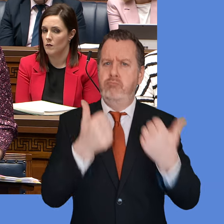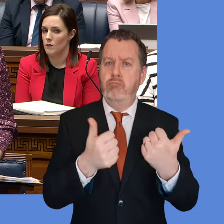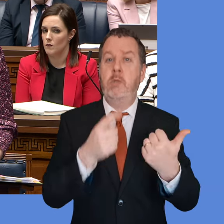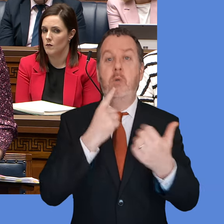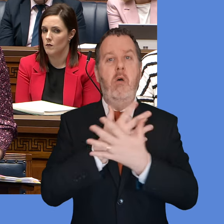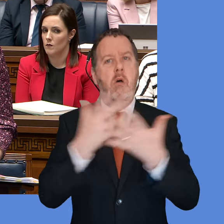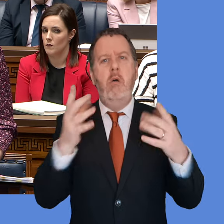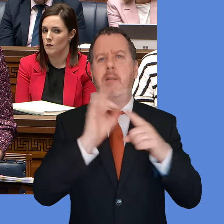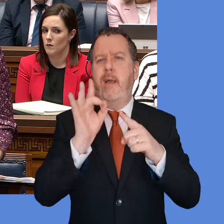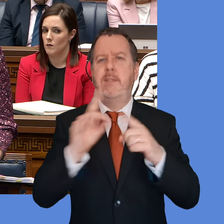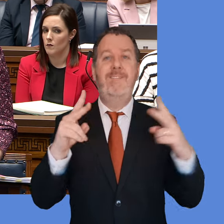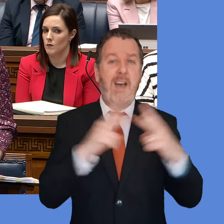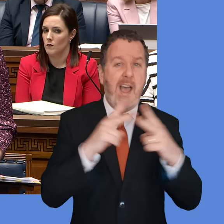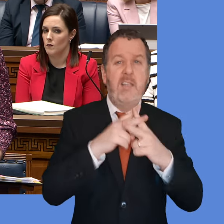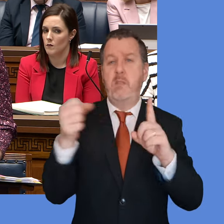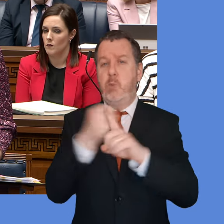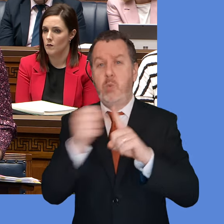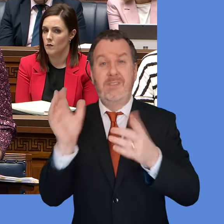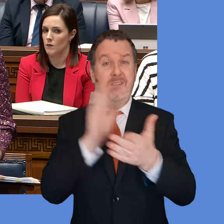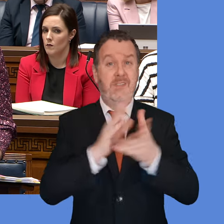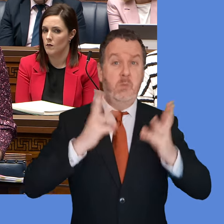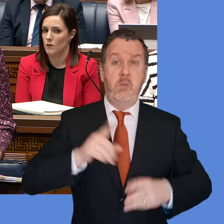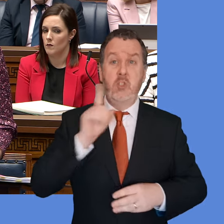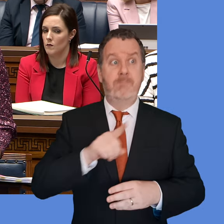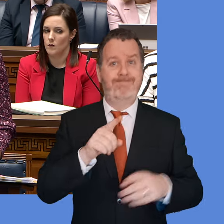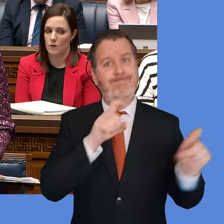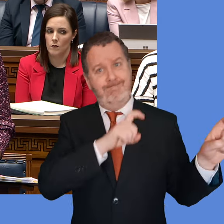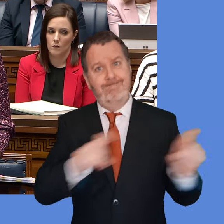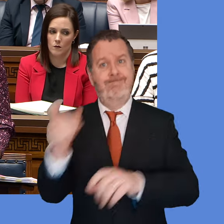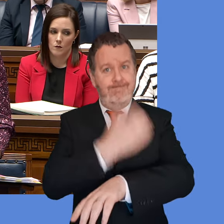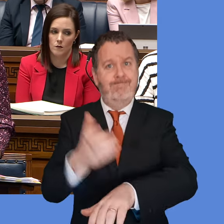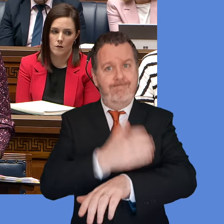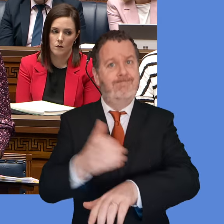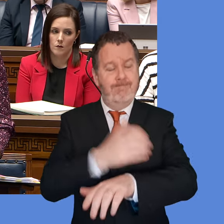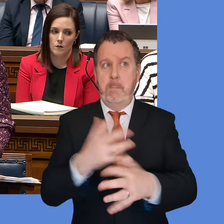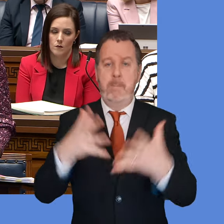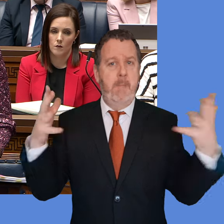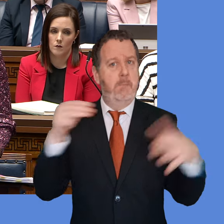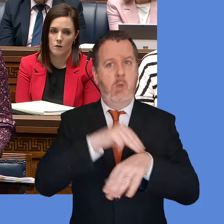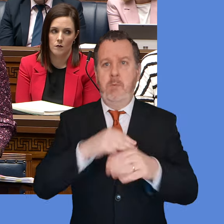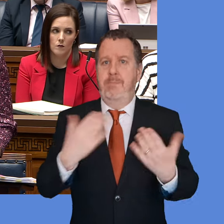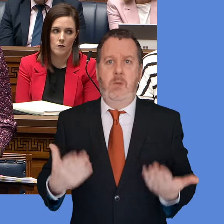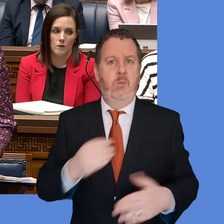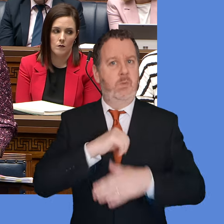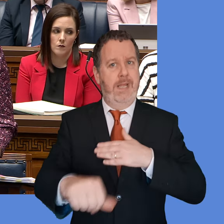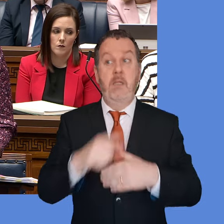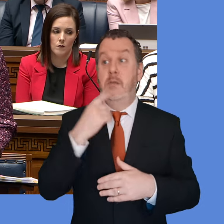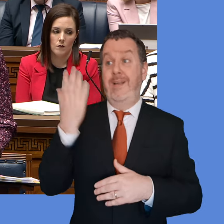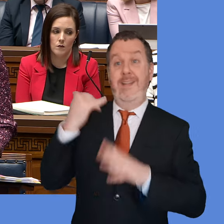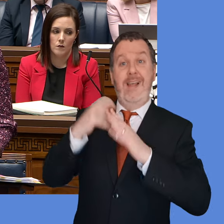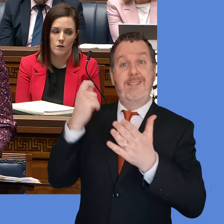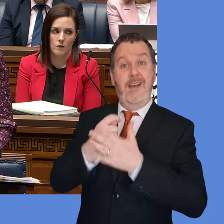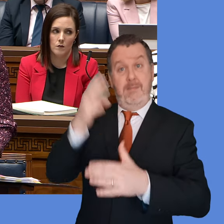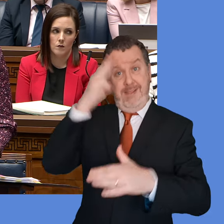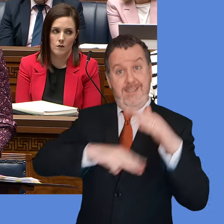harm against women and girls remains one of the most pressing challenges facing our society today. As a response the last executive commissioned the development